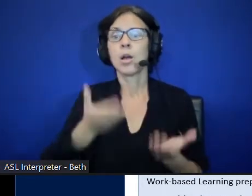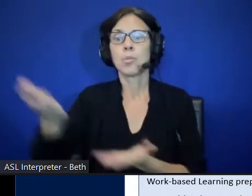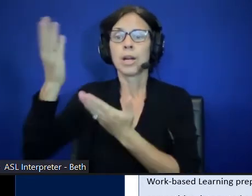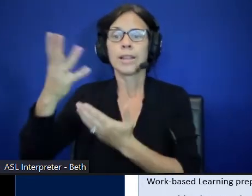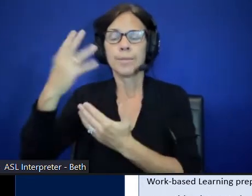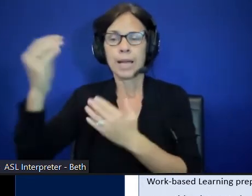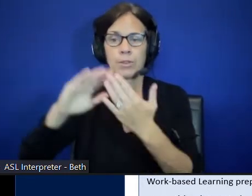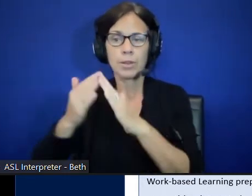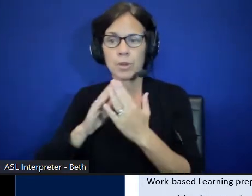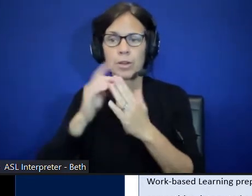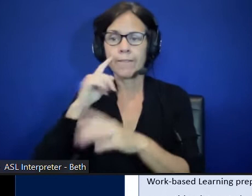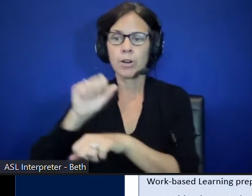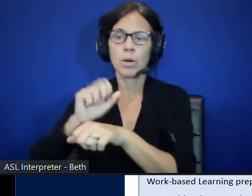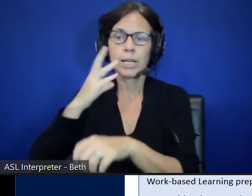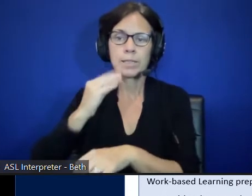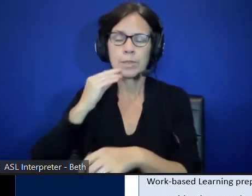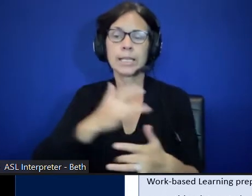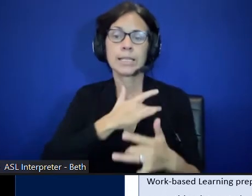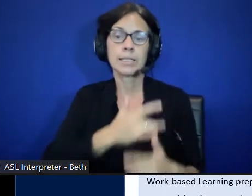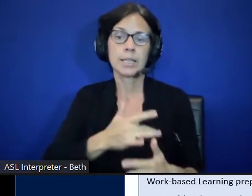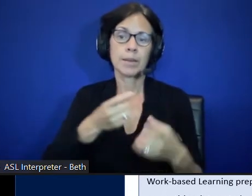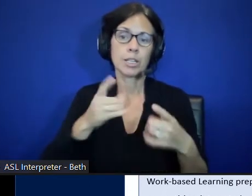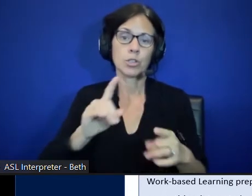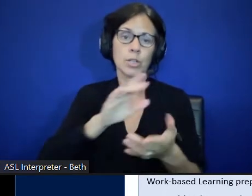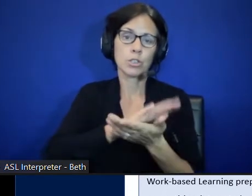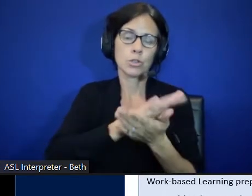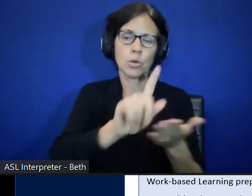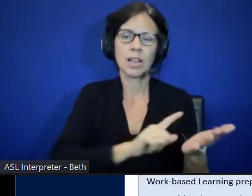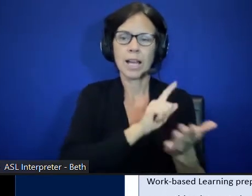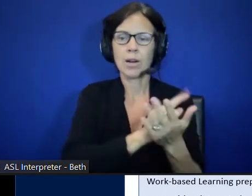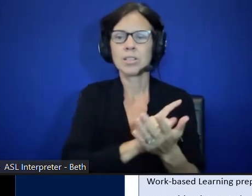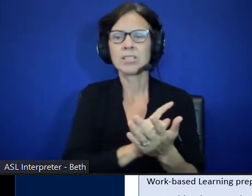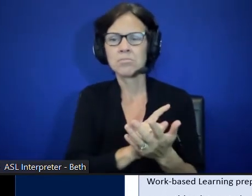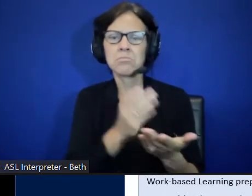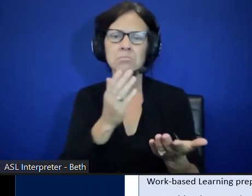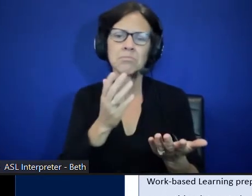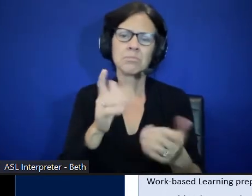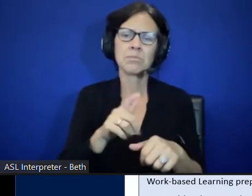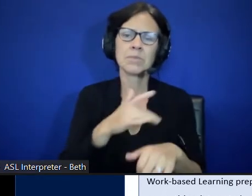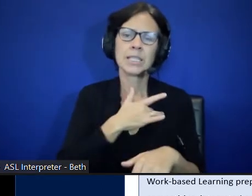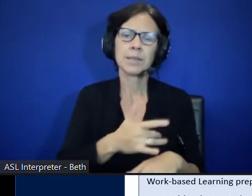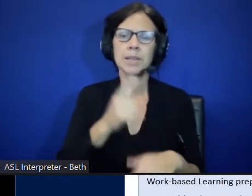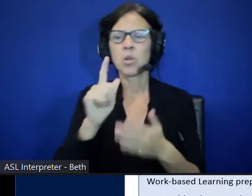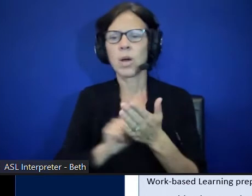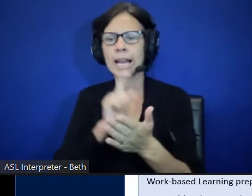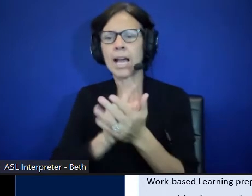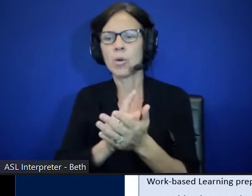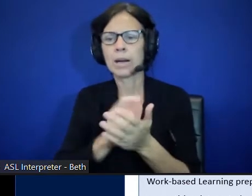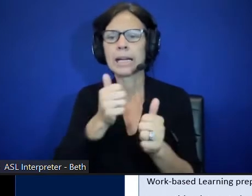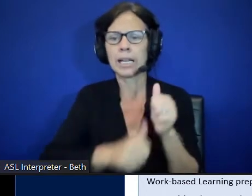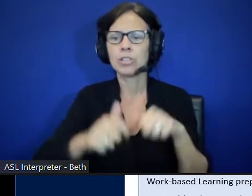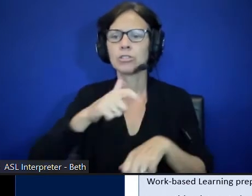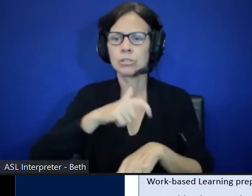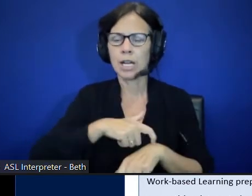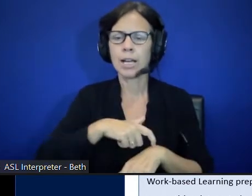They usually go during school hours for about the length of one period, so like an hour, and then they have